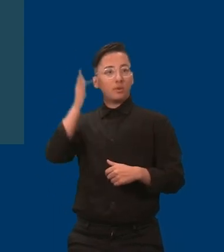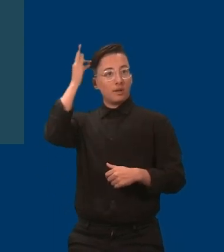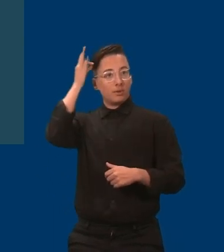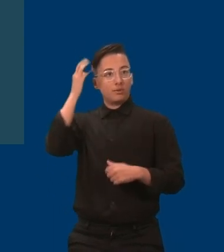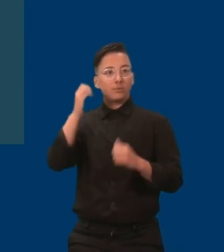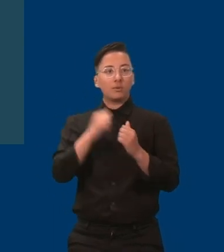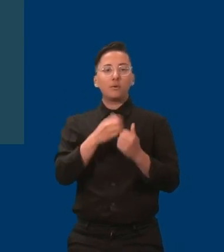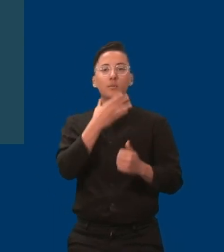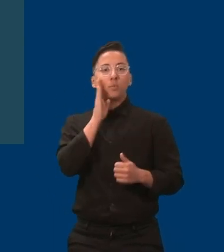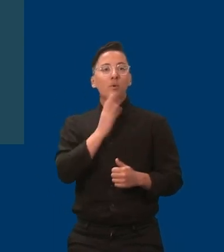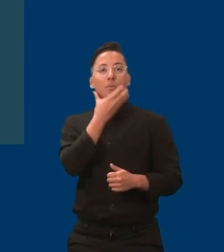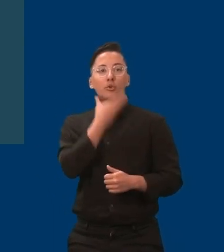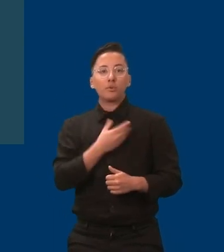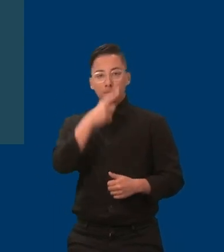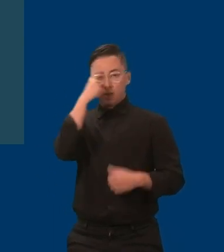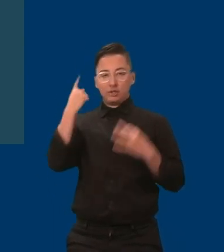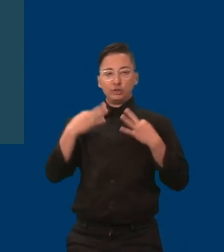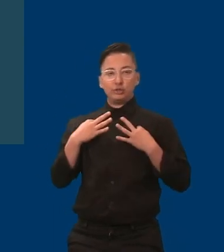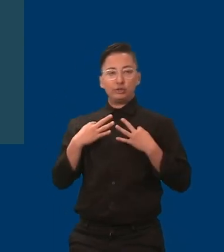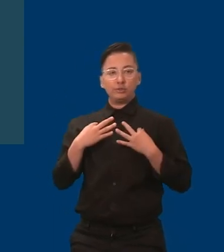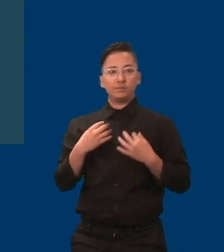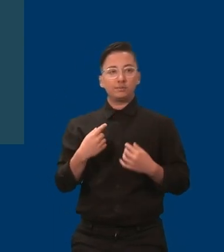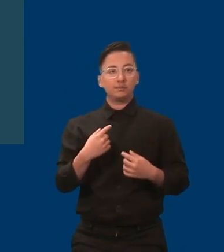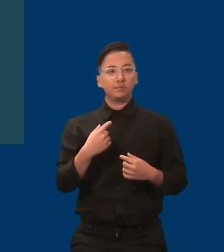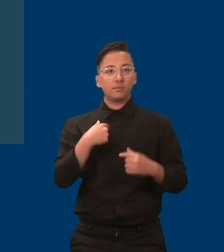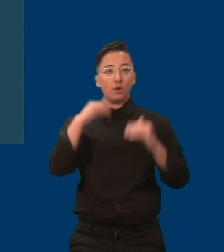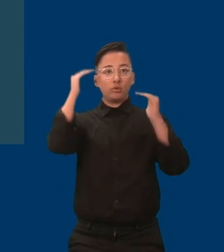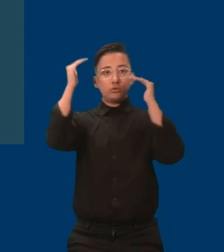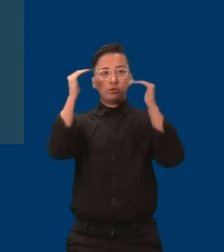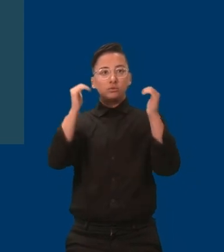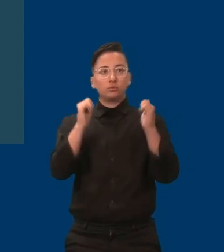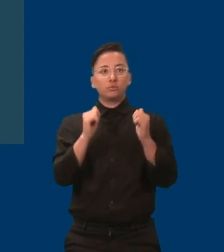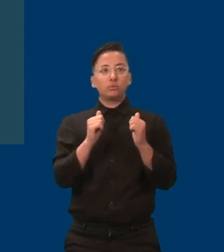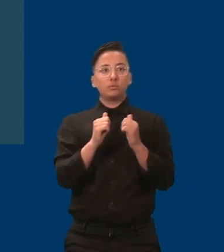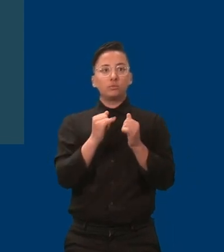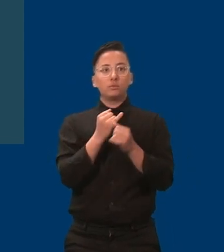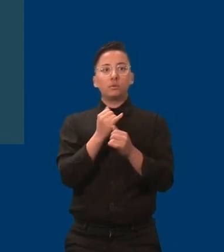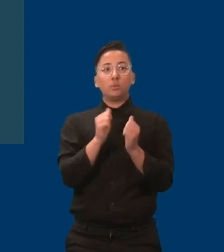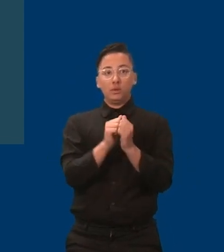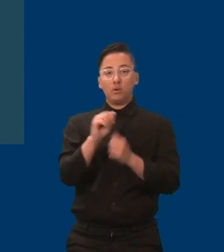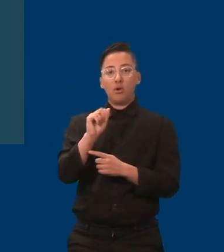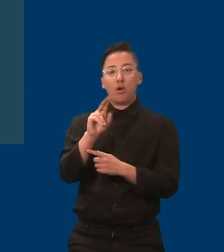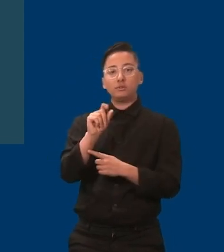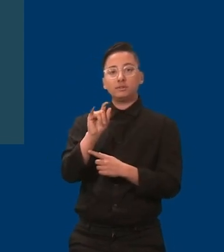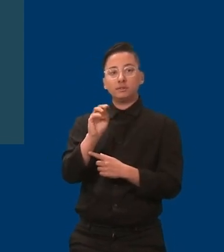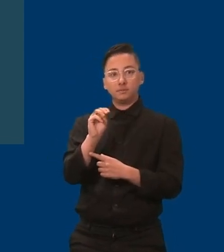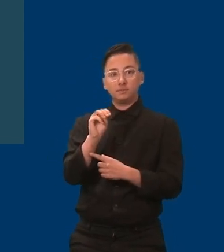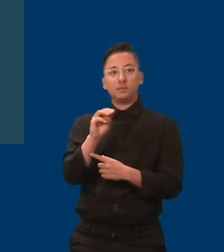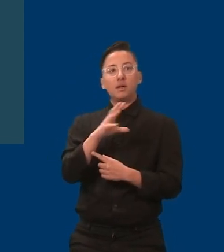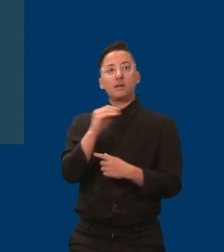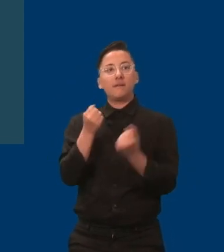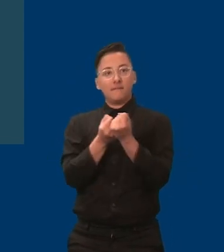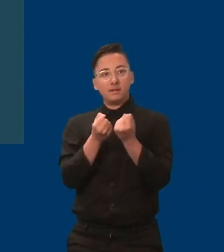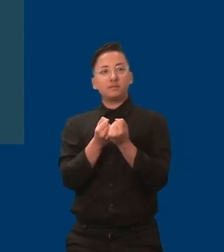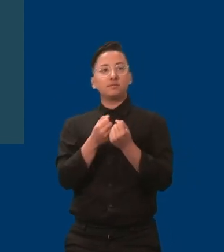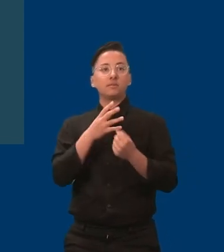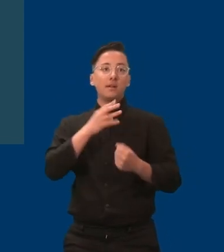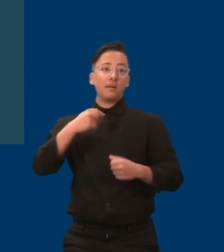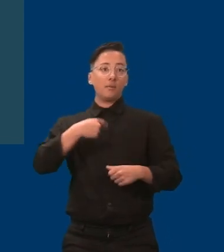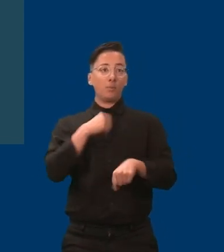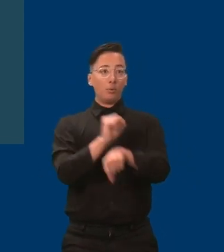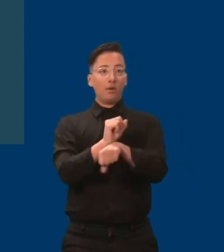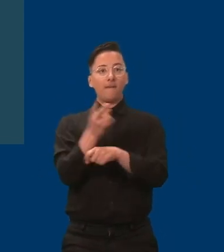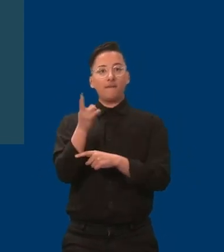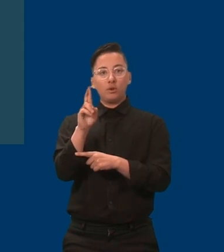an independent autistic adult and autism advocate. And I also work as a vocational rehabilitation services professional.